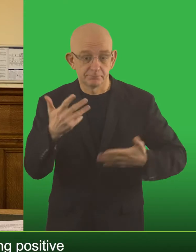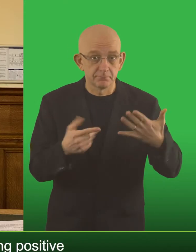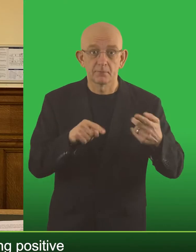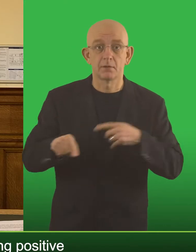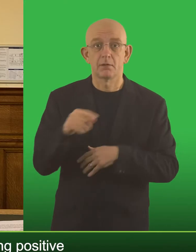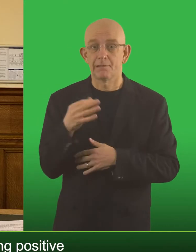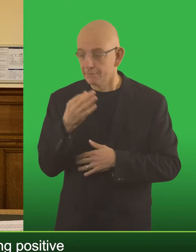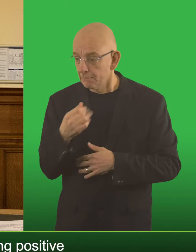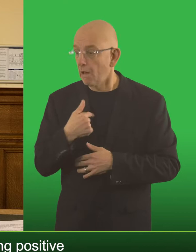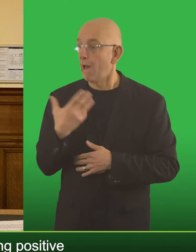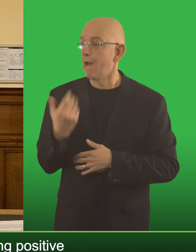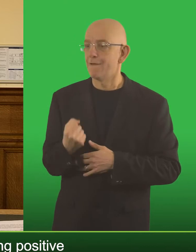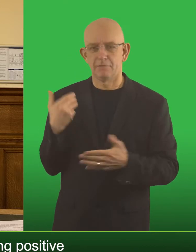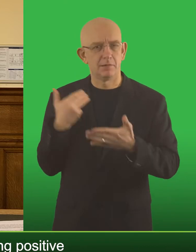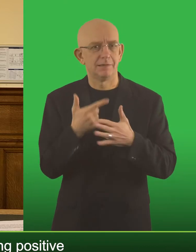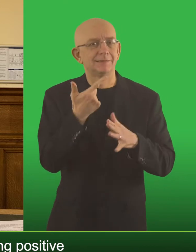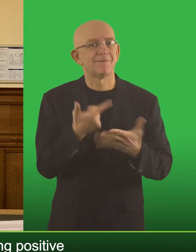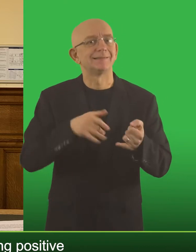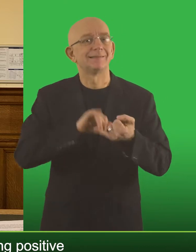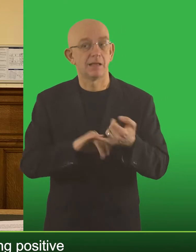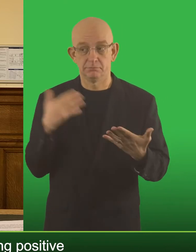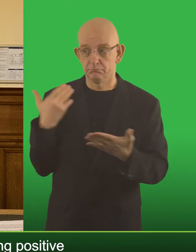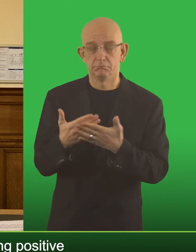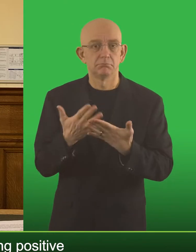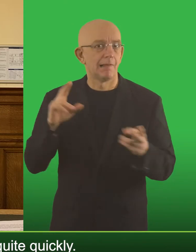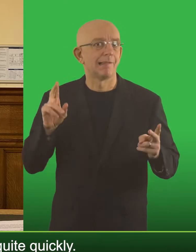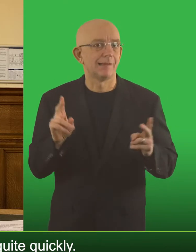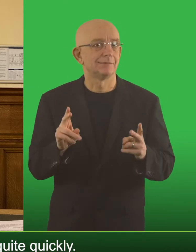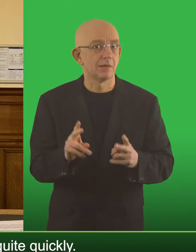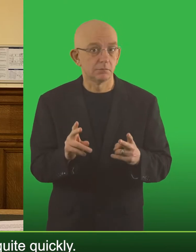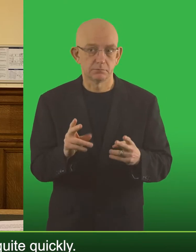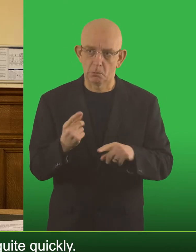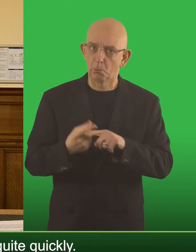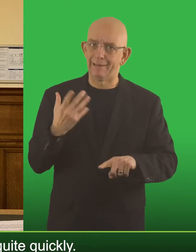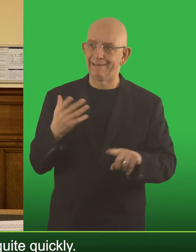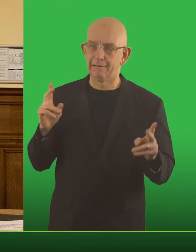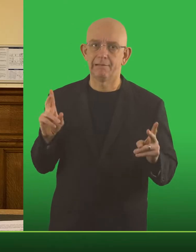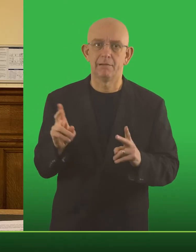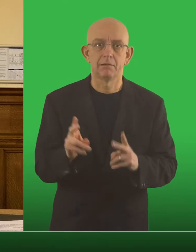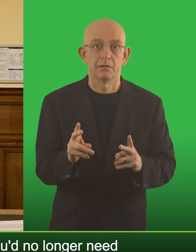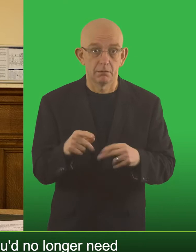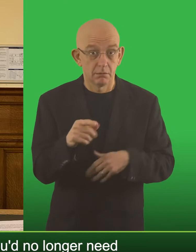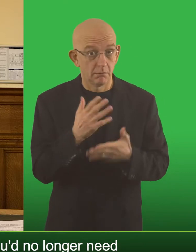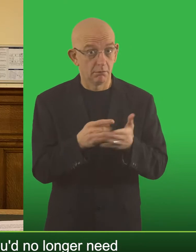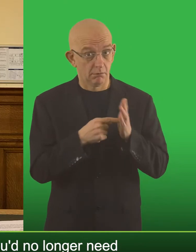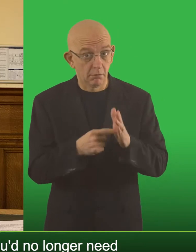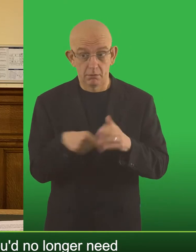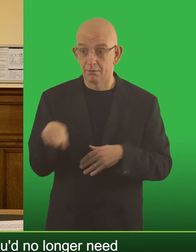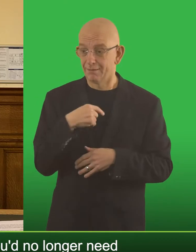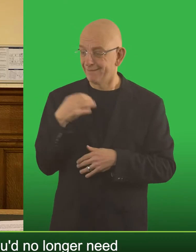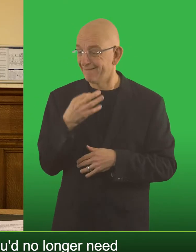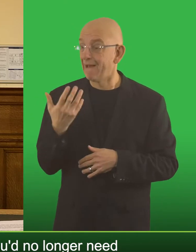The number of people testing positive and the seven-day rate is coming down. It's beginning to come down quite quickly. Is that an